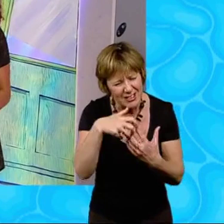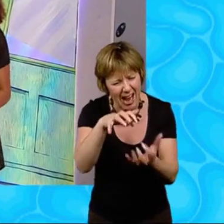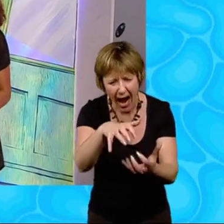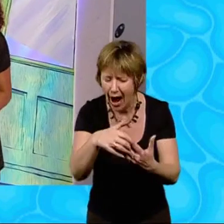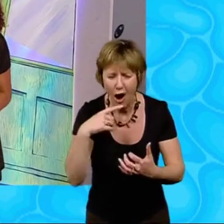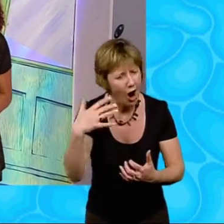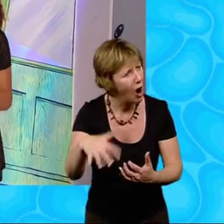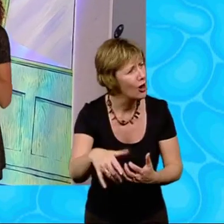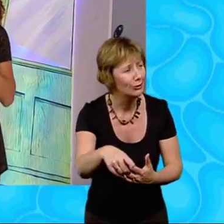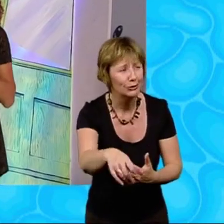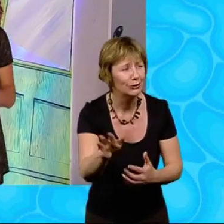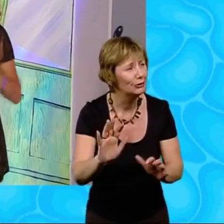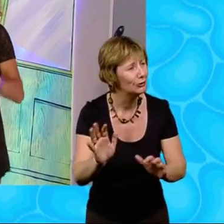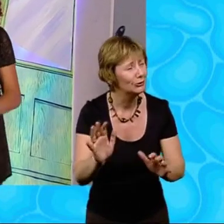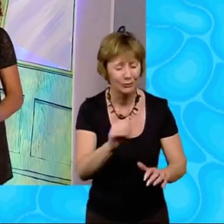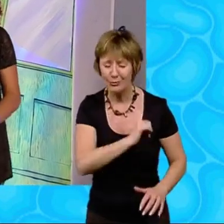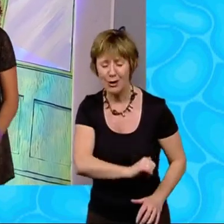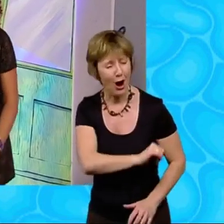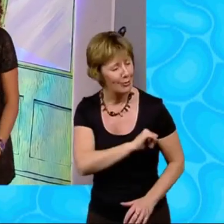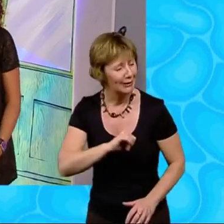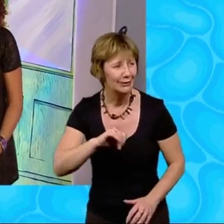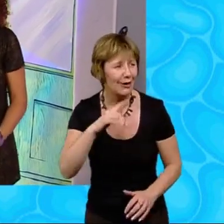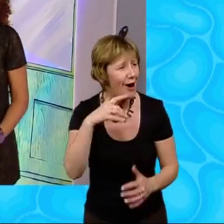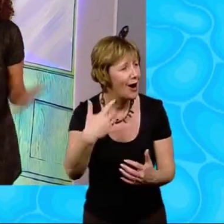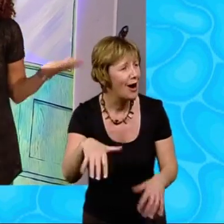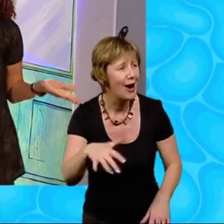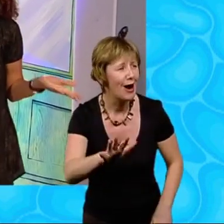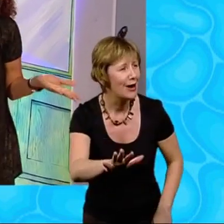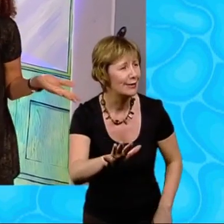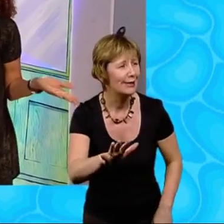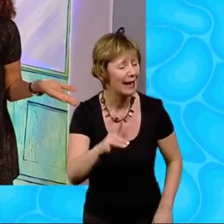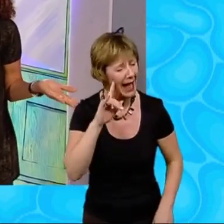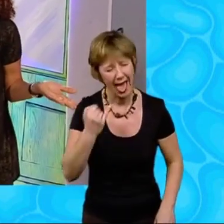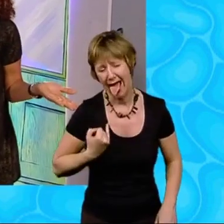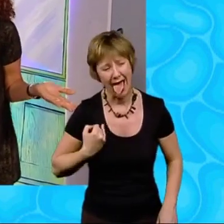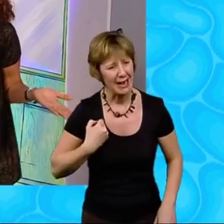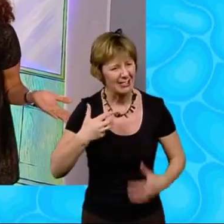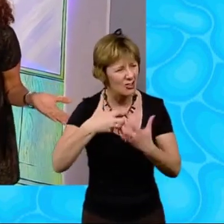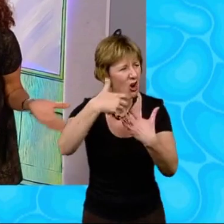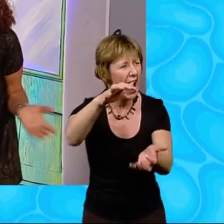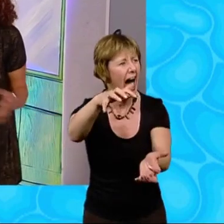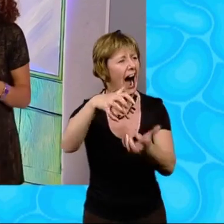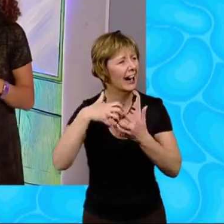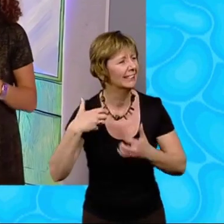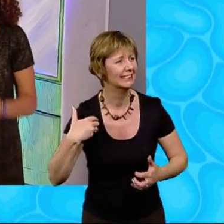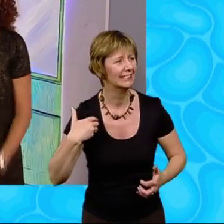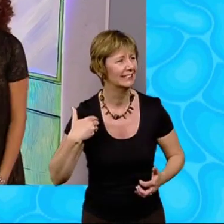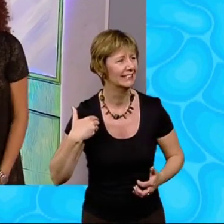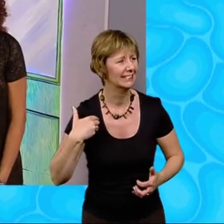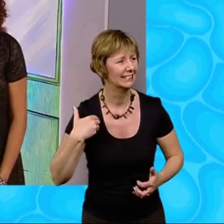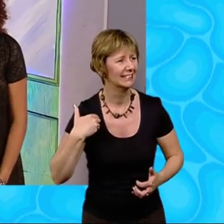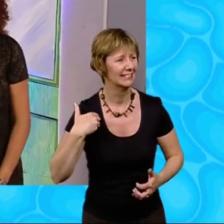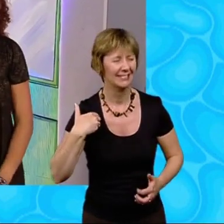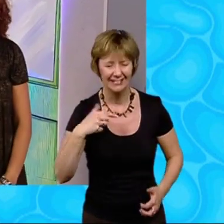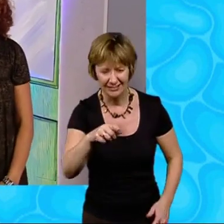I'm not going to hurt you, I promise, Miss Porter told me. I can't help being a dragon. Well, you wouldn't